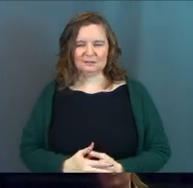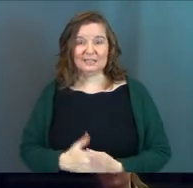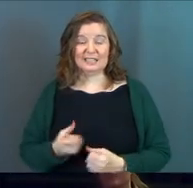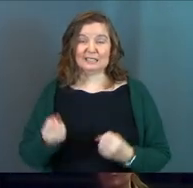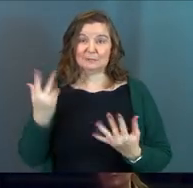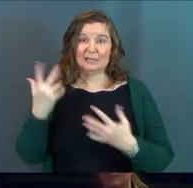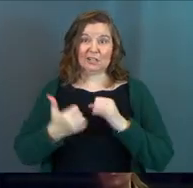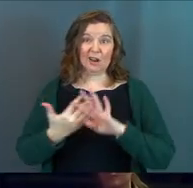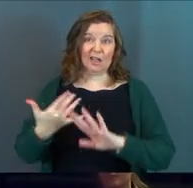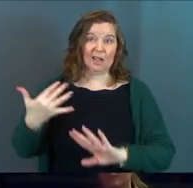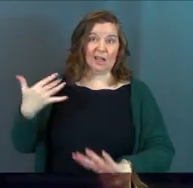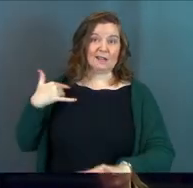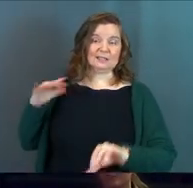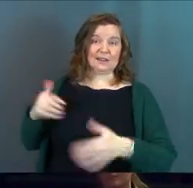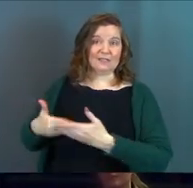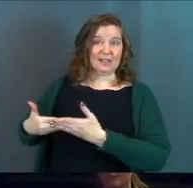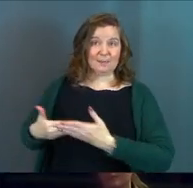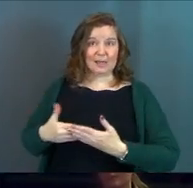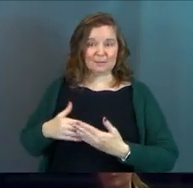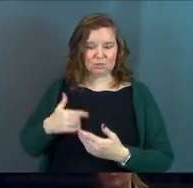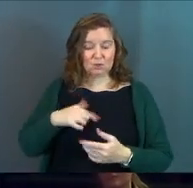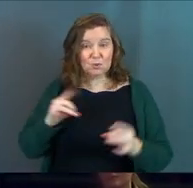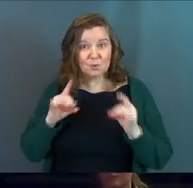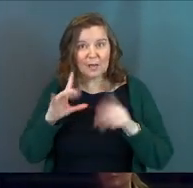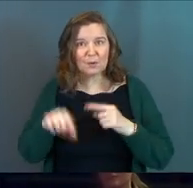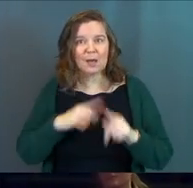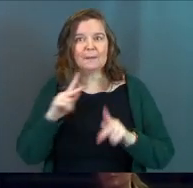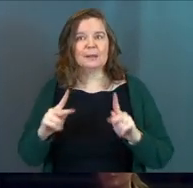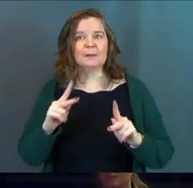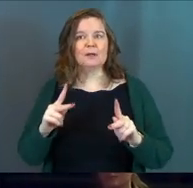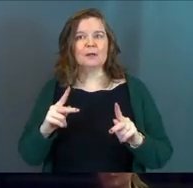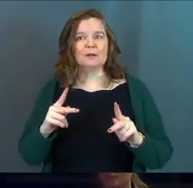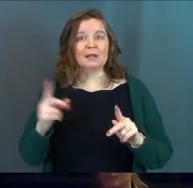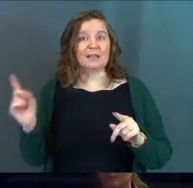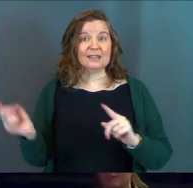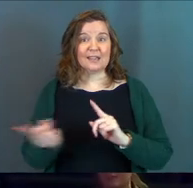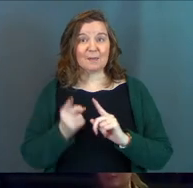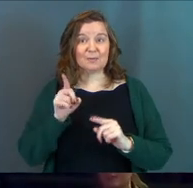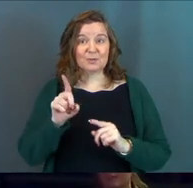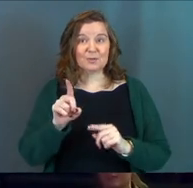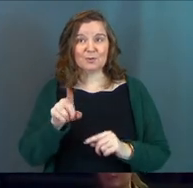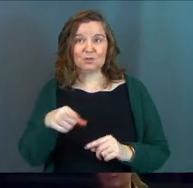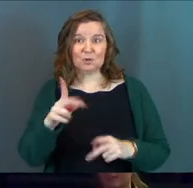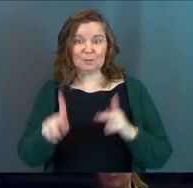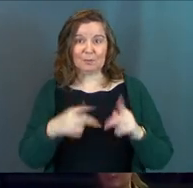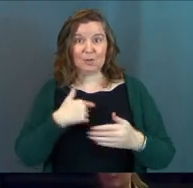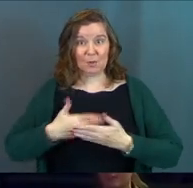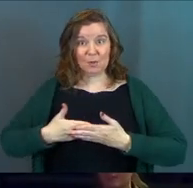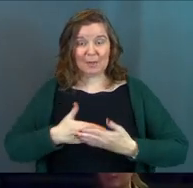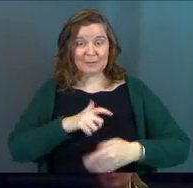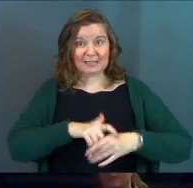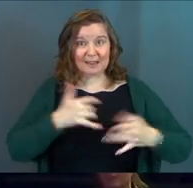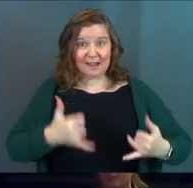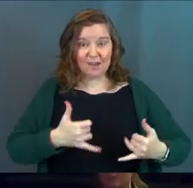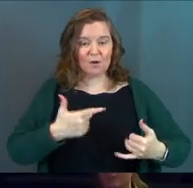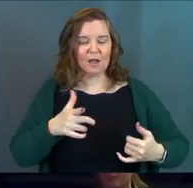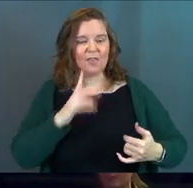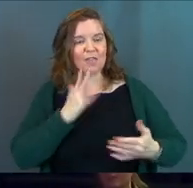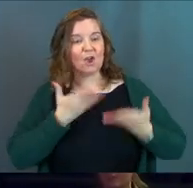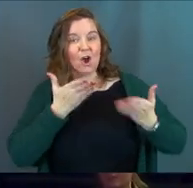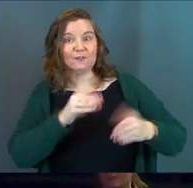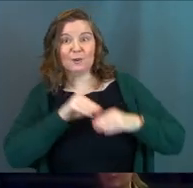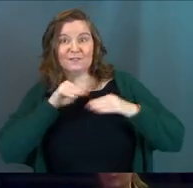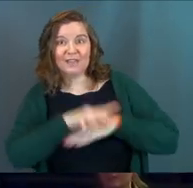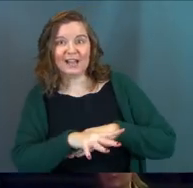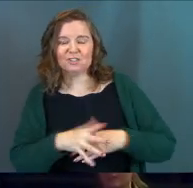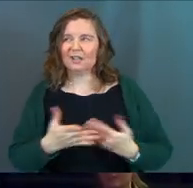It's been years since I've done the baby stage. Don't you hate it when people come up to you, you folks that are in the baby stage right now and they offer